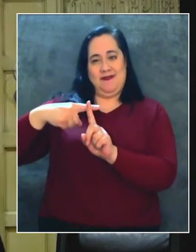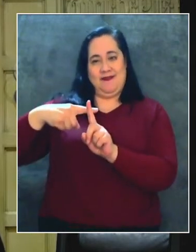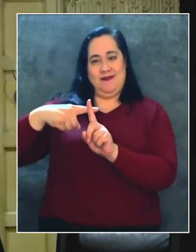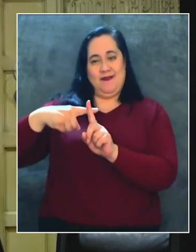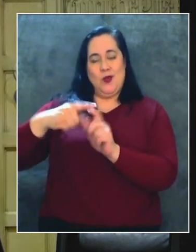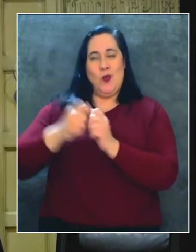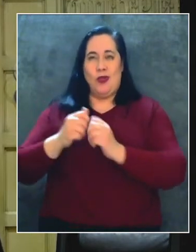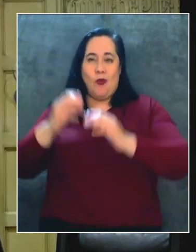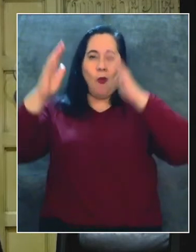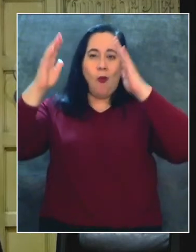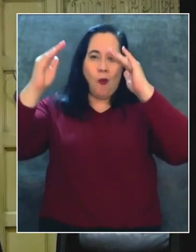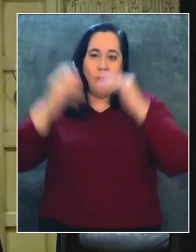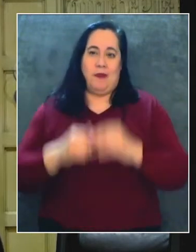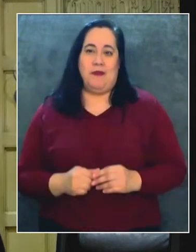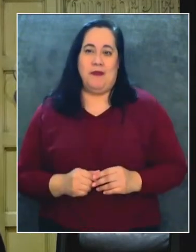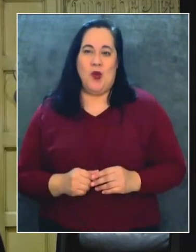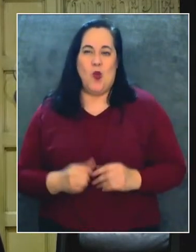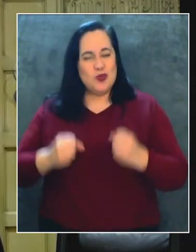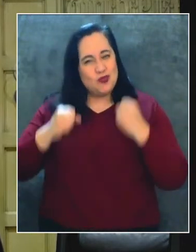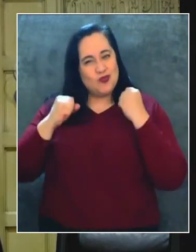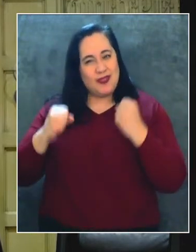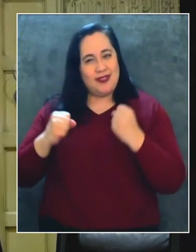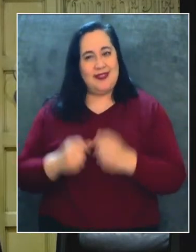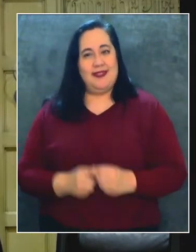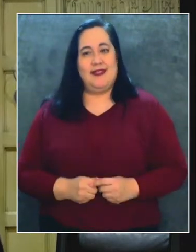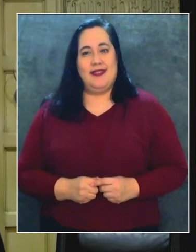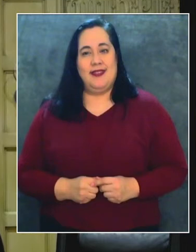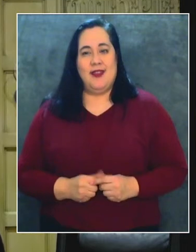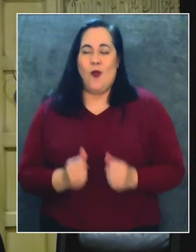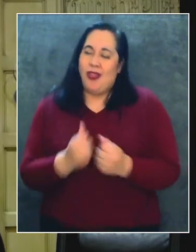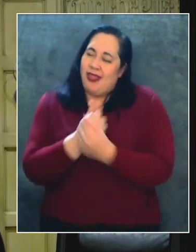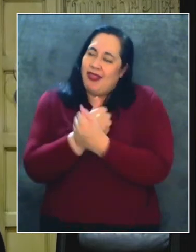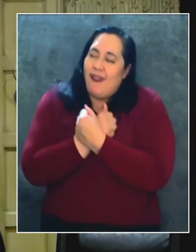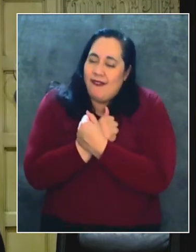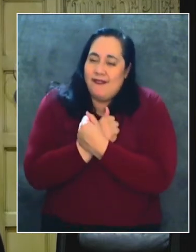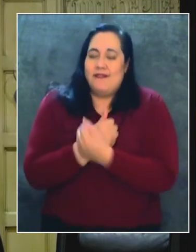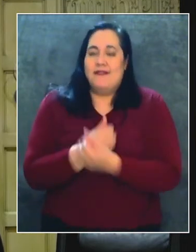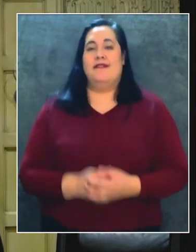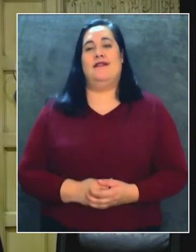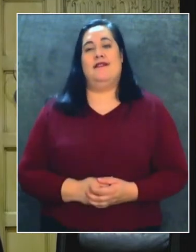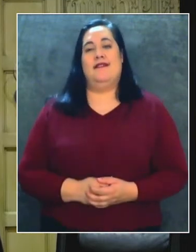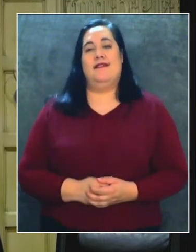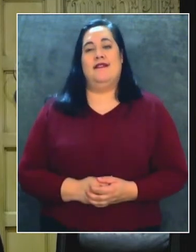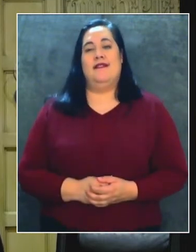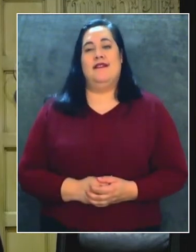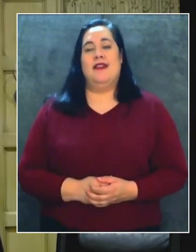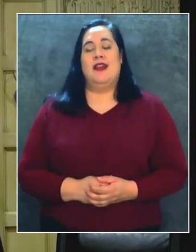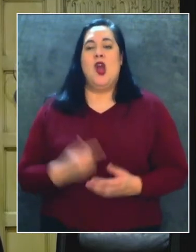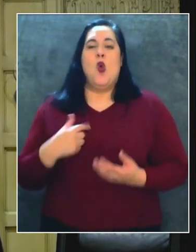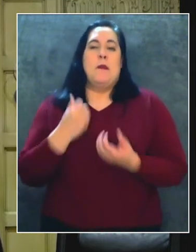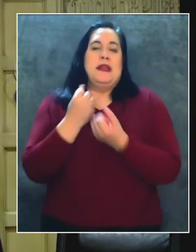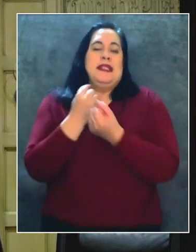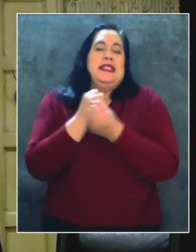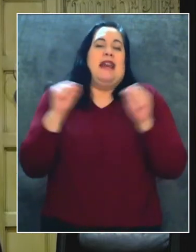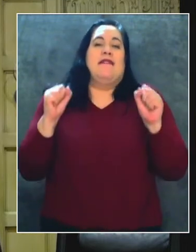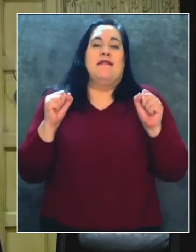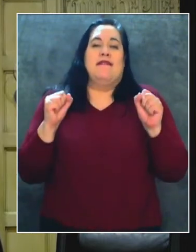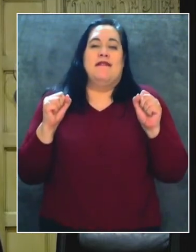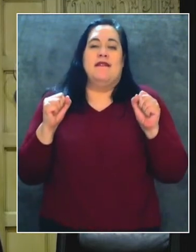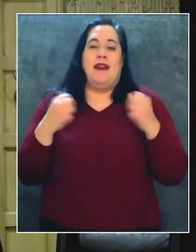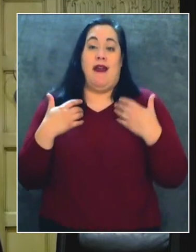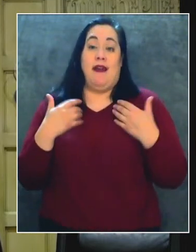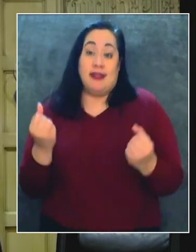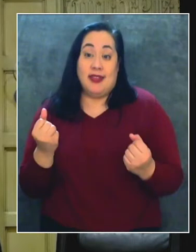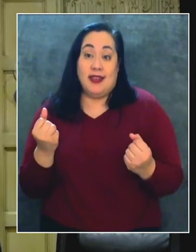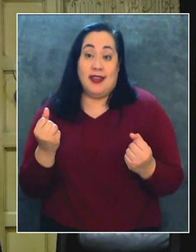con esperanza, con fuerza, con amor, seguros, saludables y en